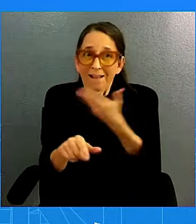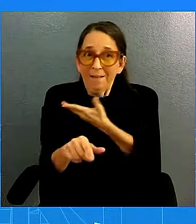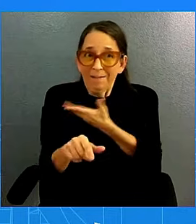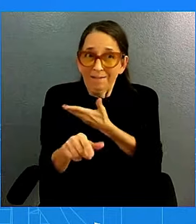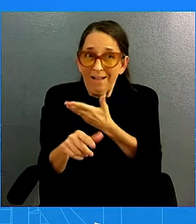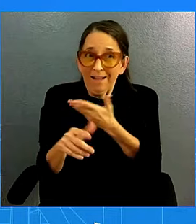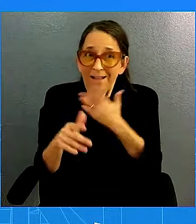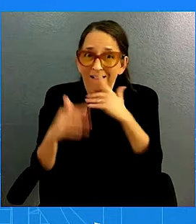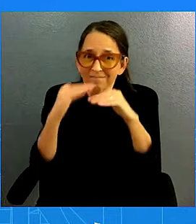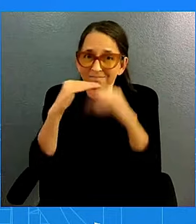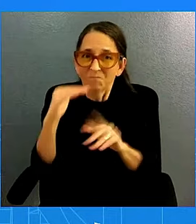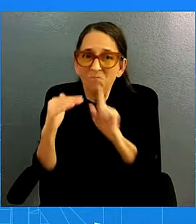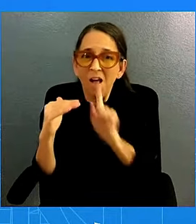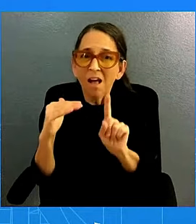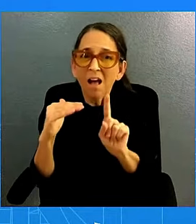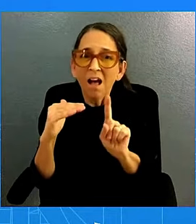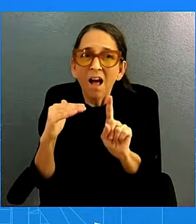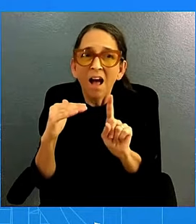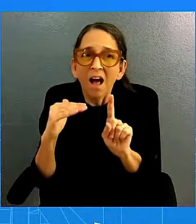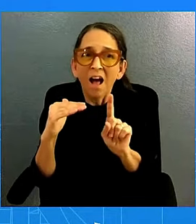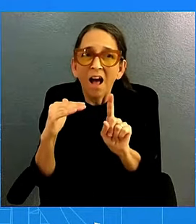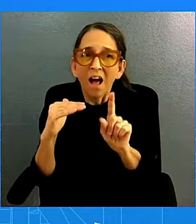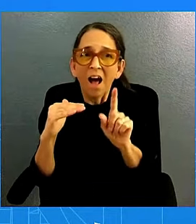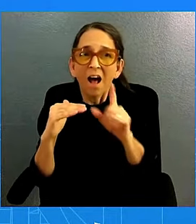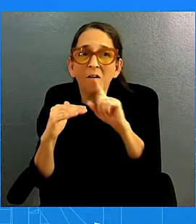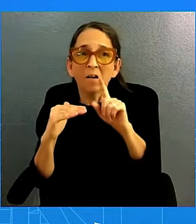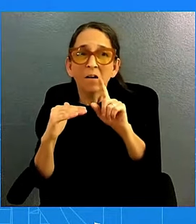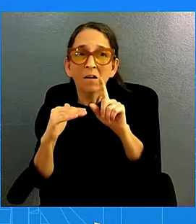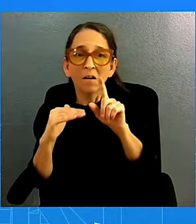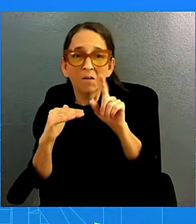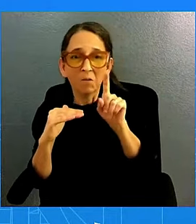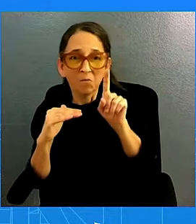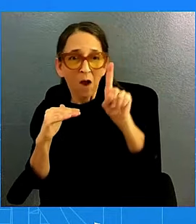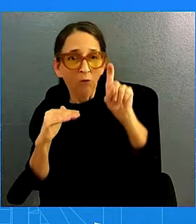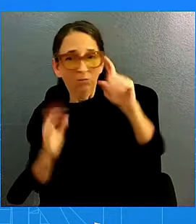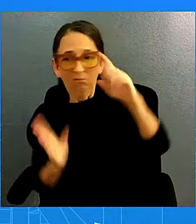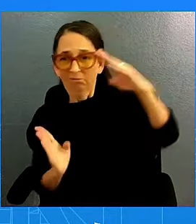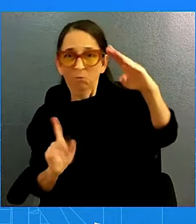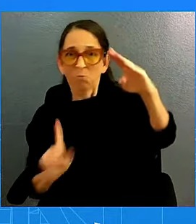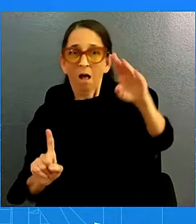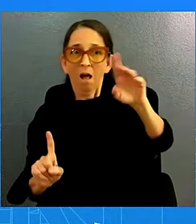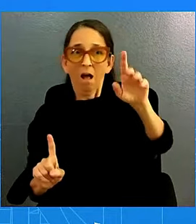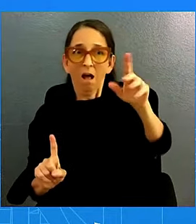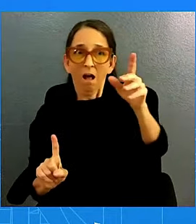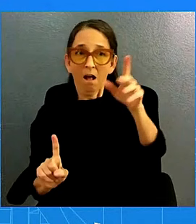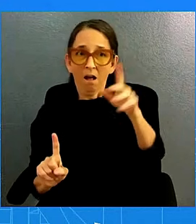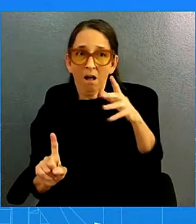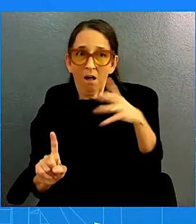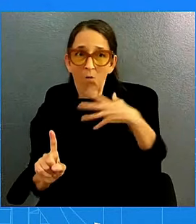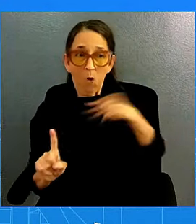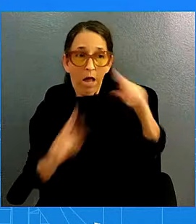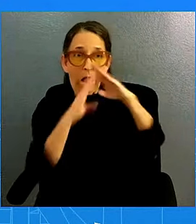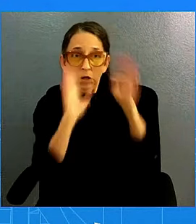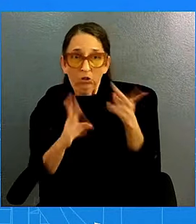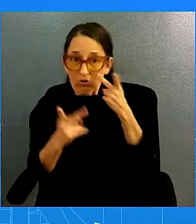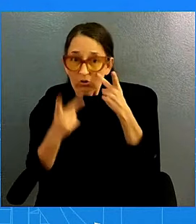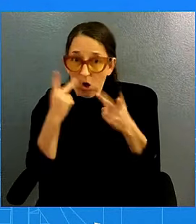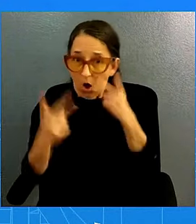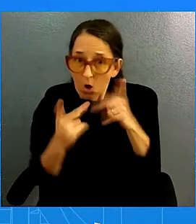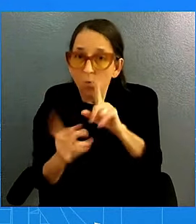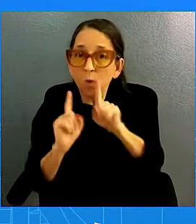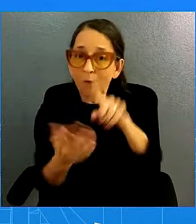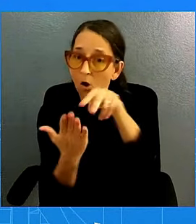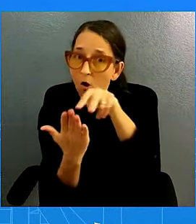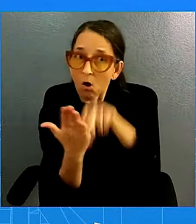100. Has the White House seen that report? And do you have any comments beyond far too many innocent